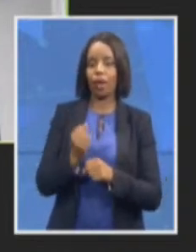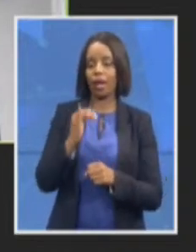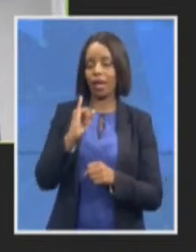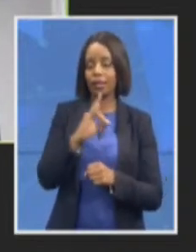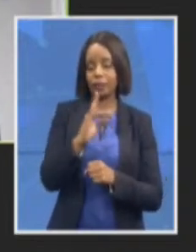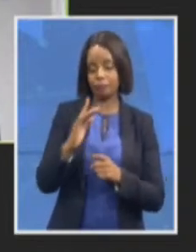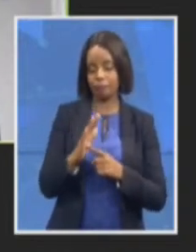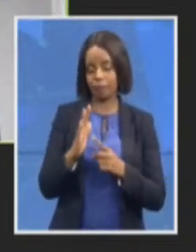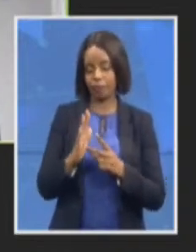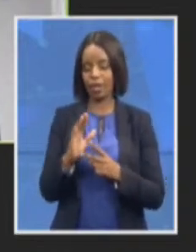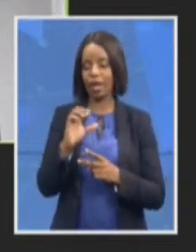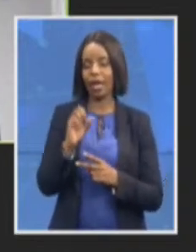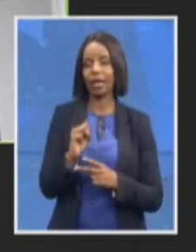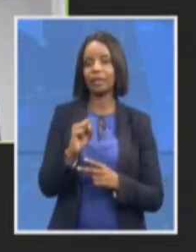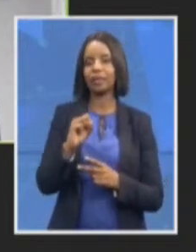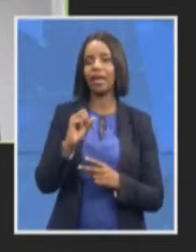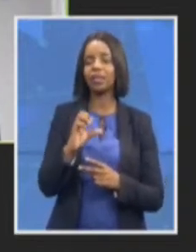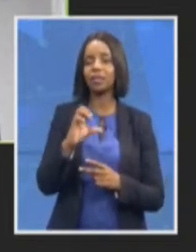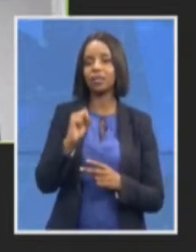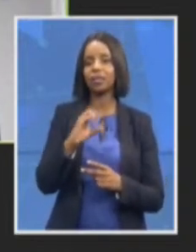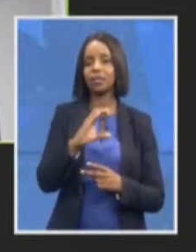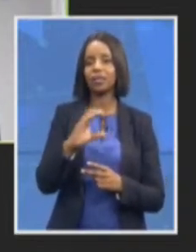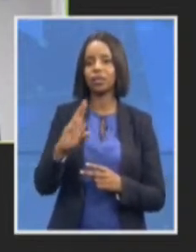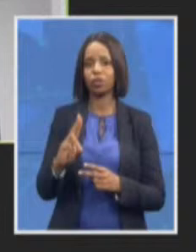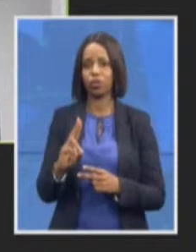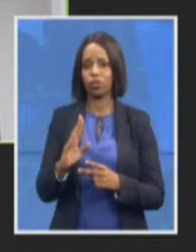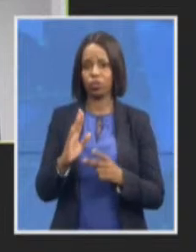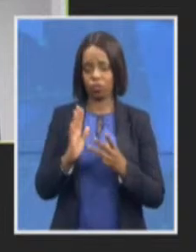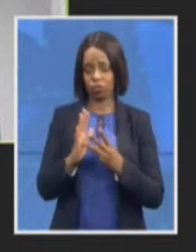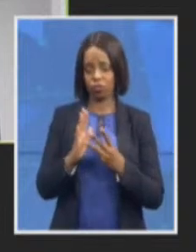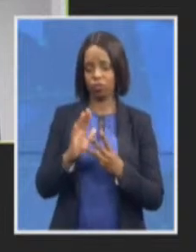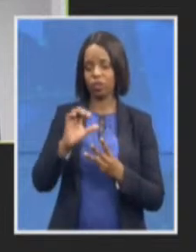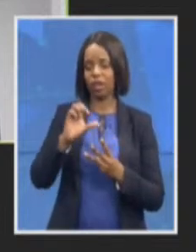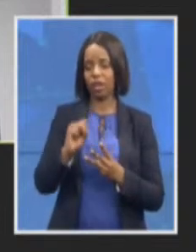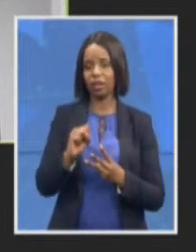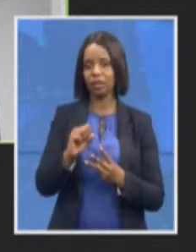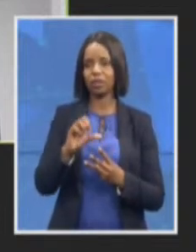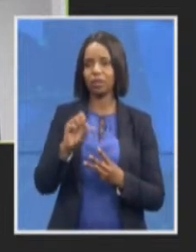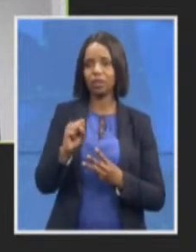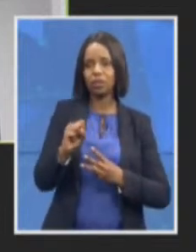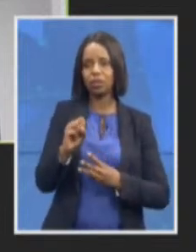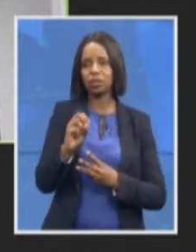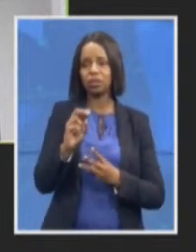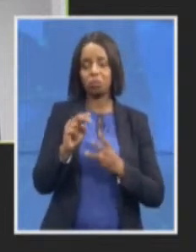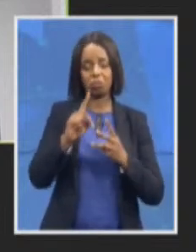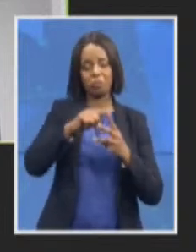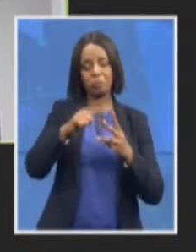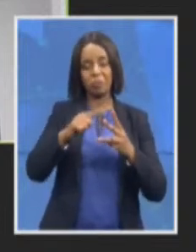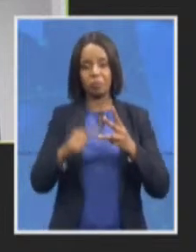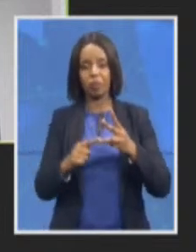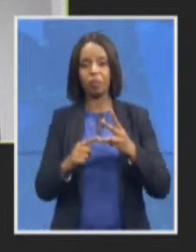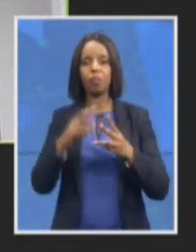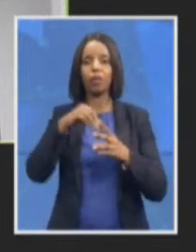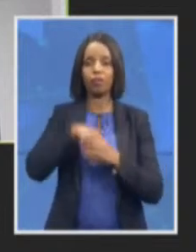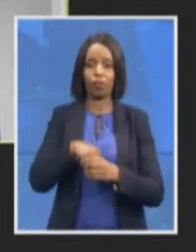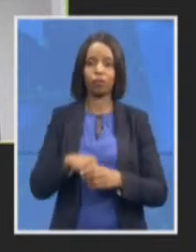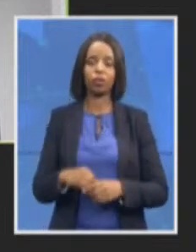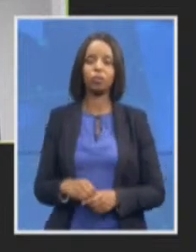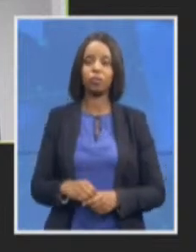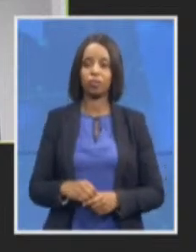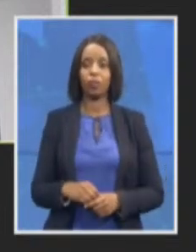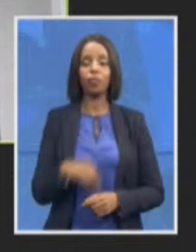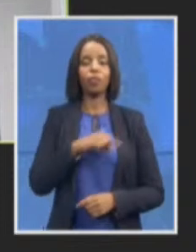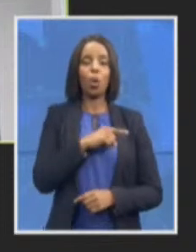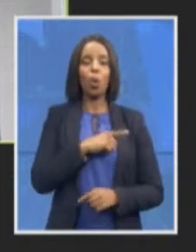and the asset forfeiture unit we identified four elements to this and one is we have to have